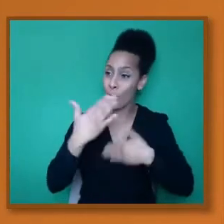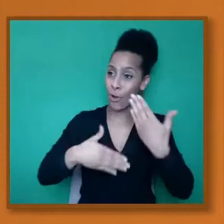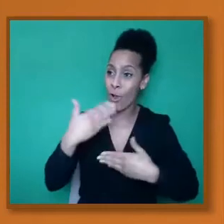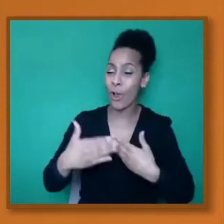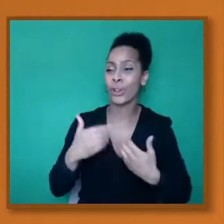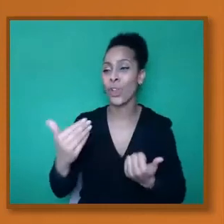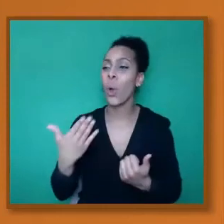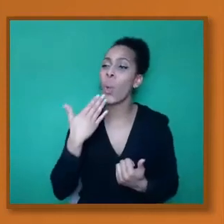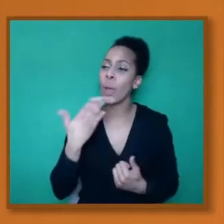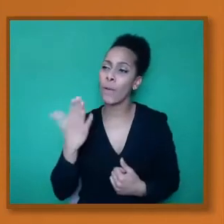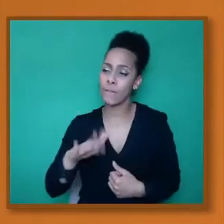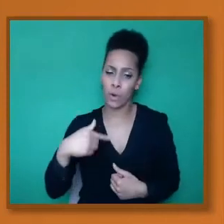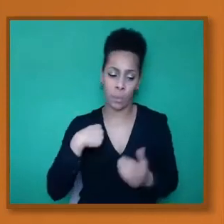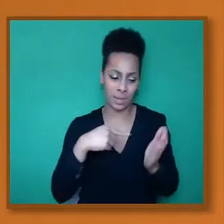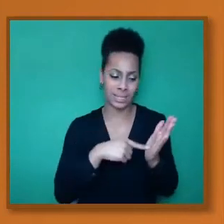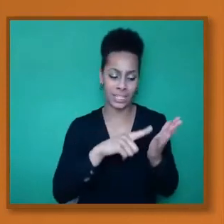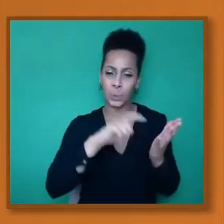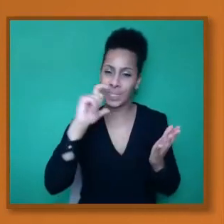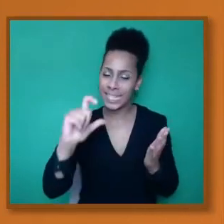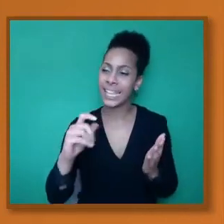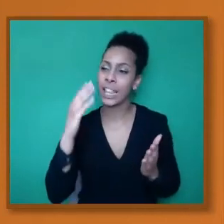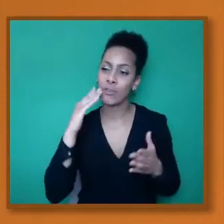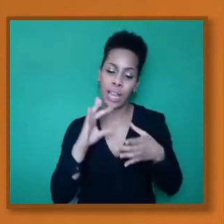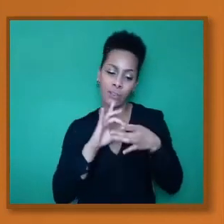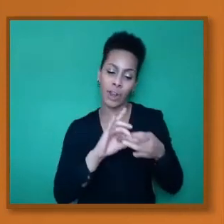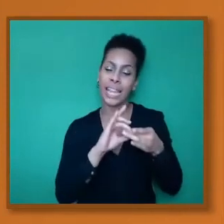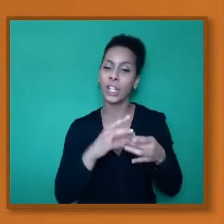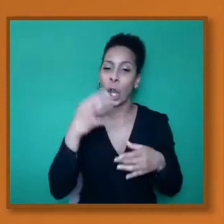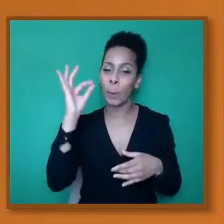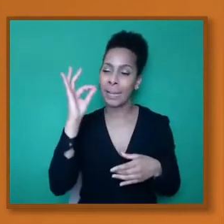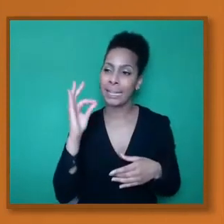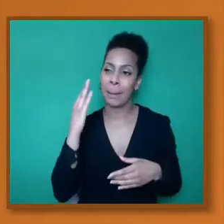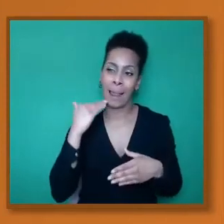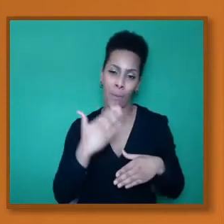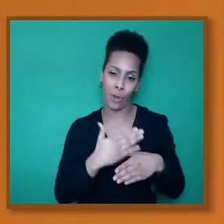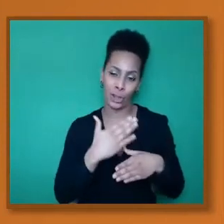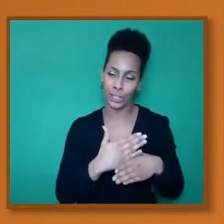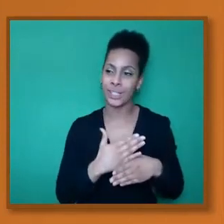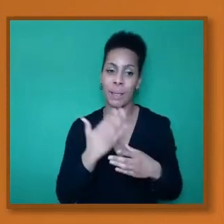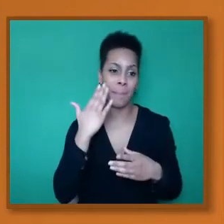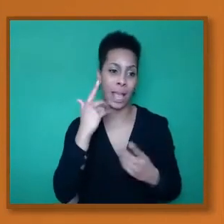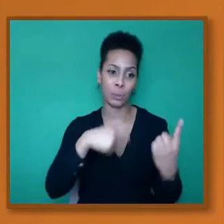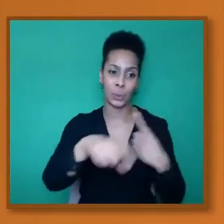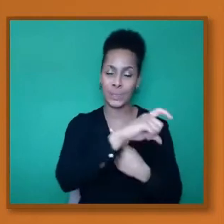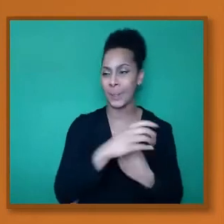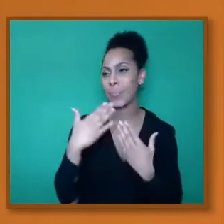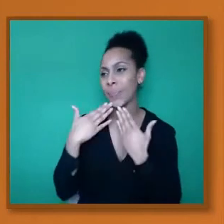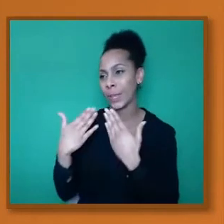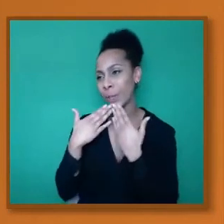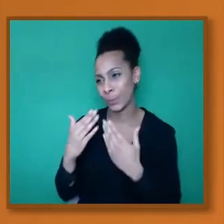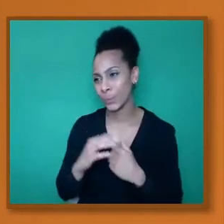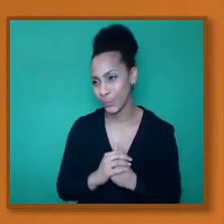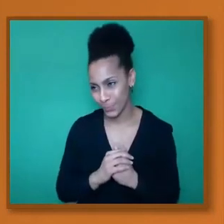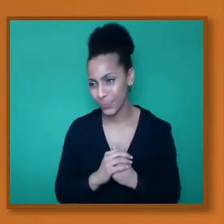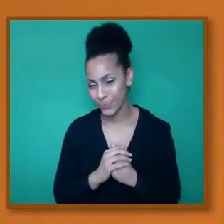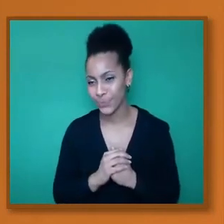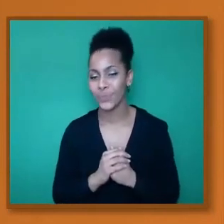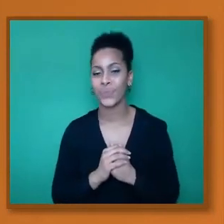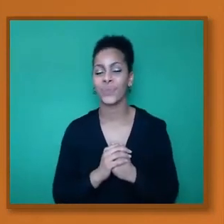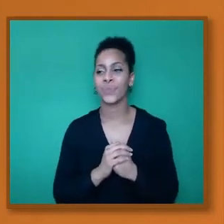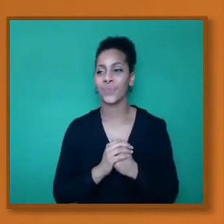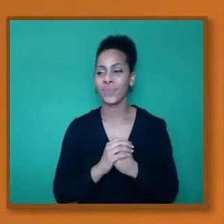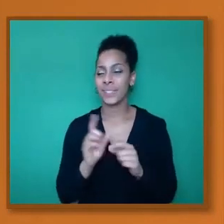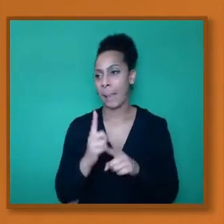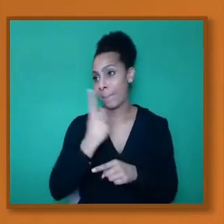and the TUC Race Relations Committee and black workers and black communities and on my behalf as well thank you